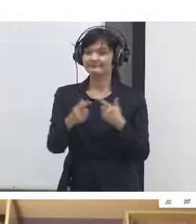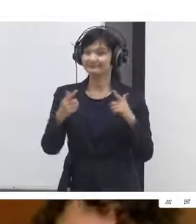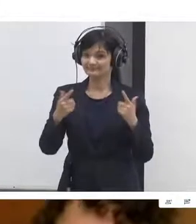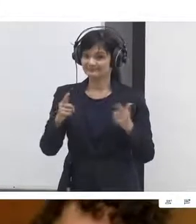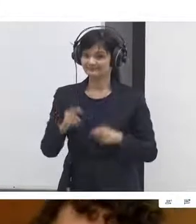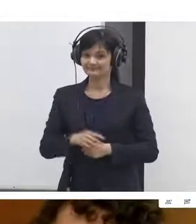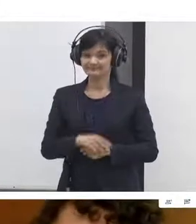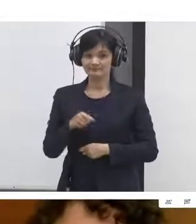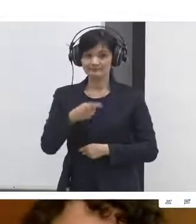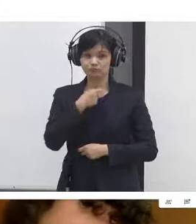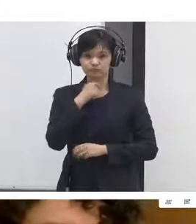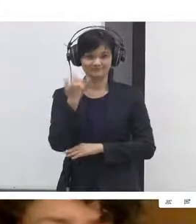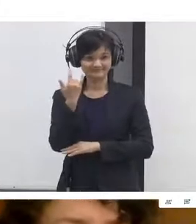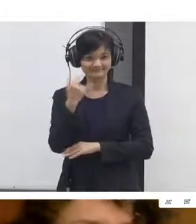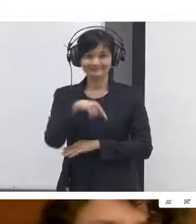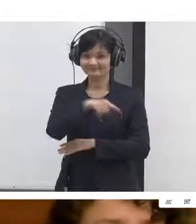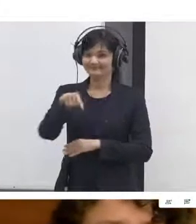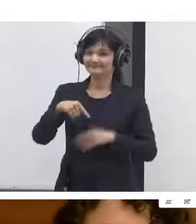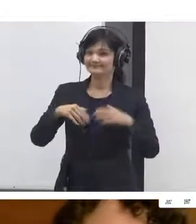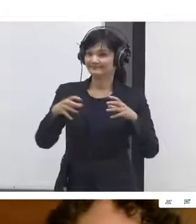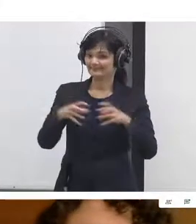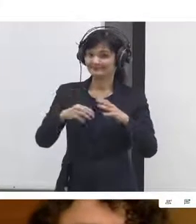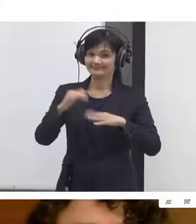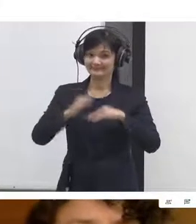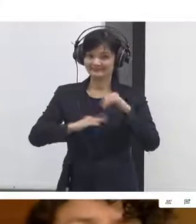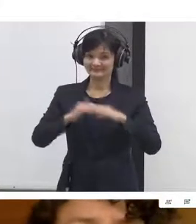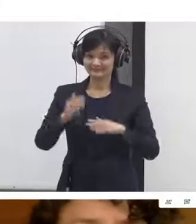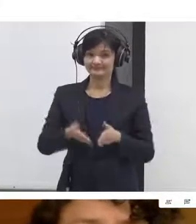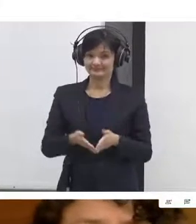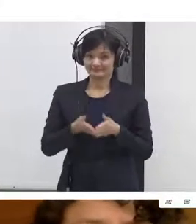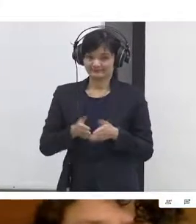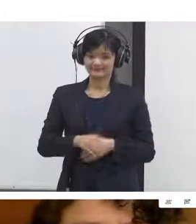yeah thanks Paul yeah I would add that